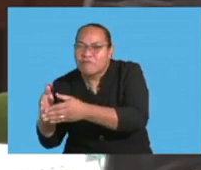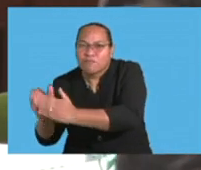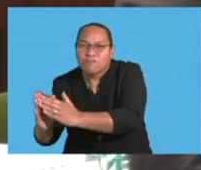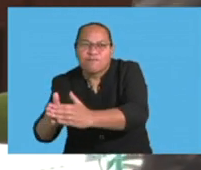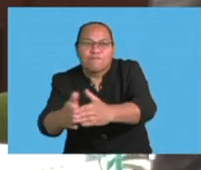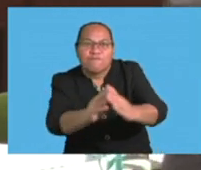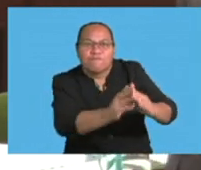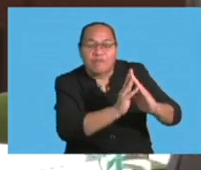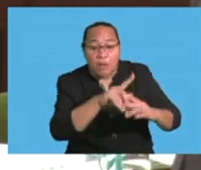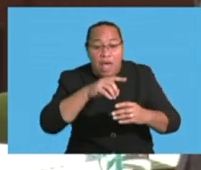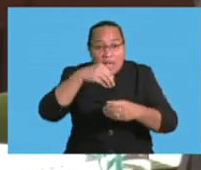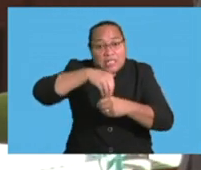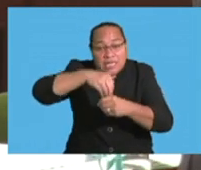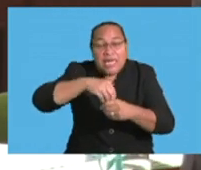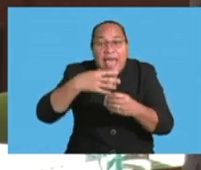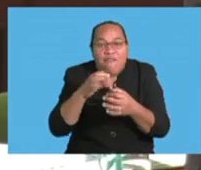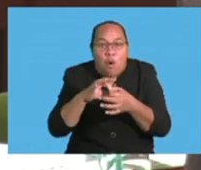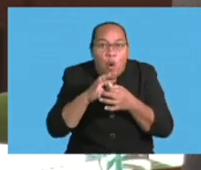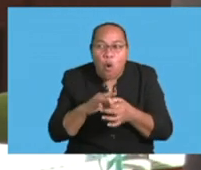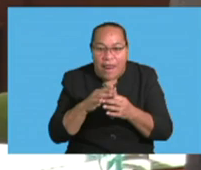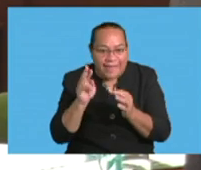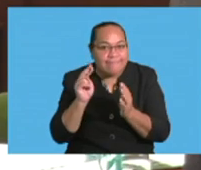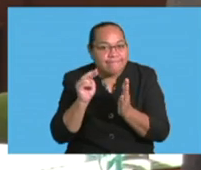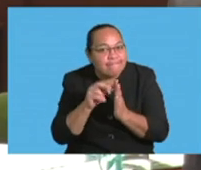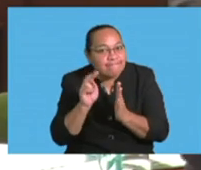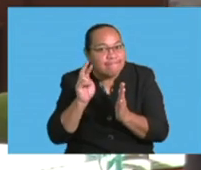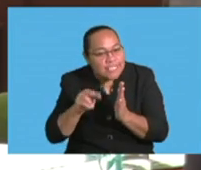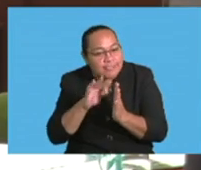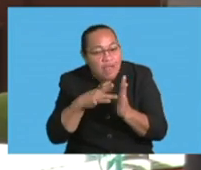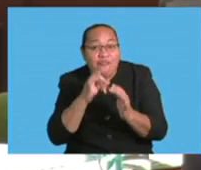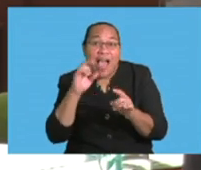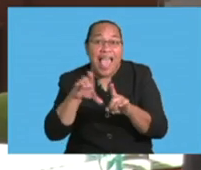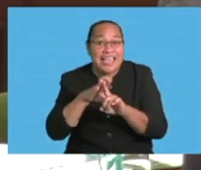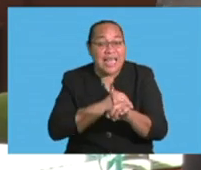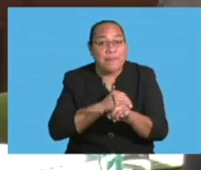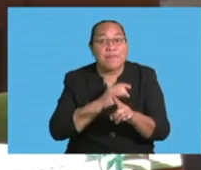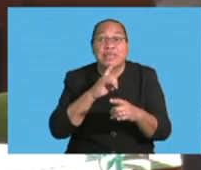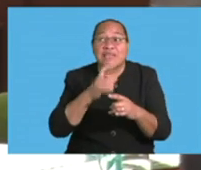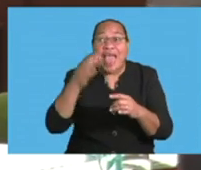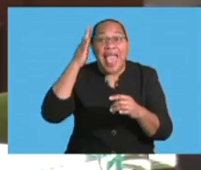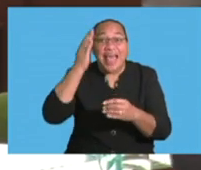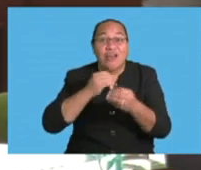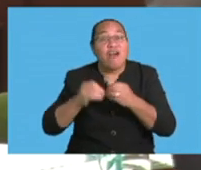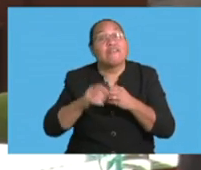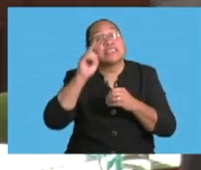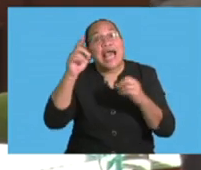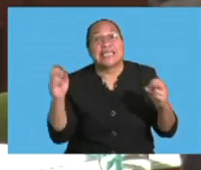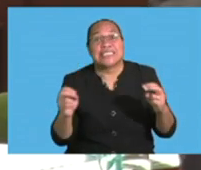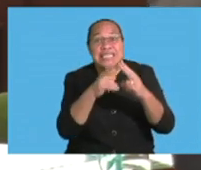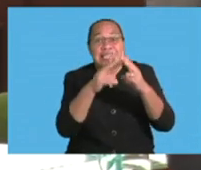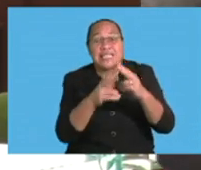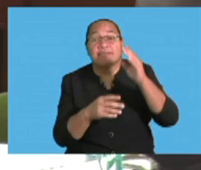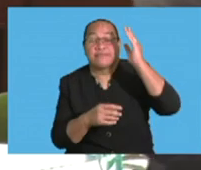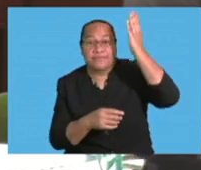internal requirements. So if for example, the head office in New South Wales or Sydney says to the branch in